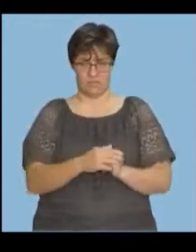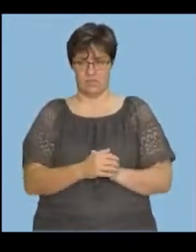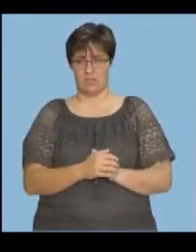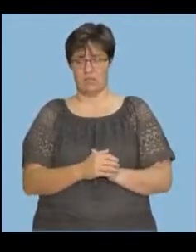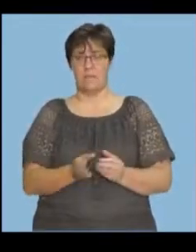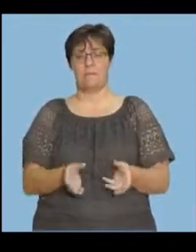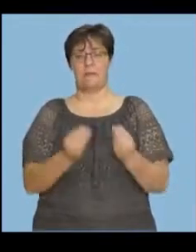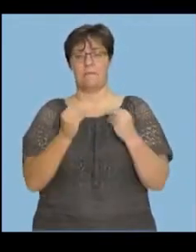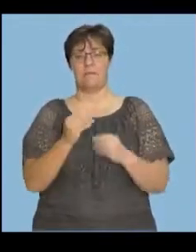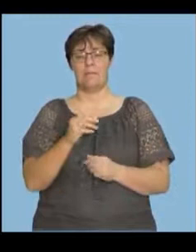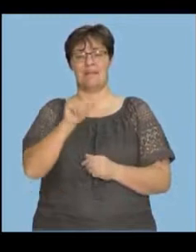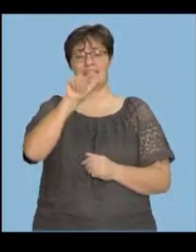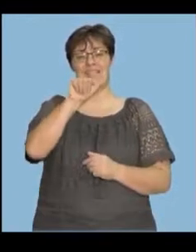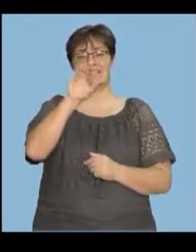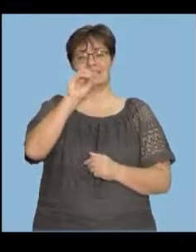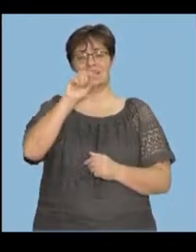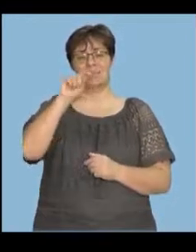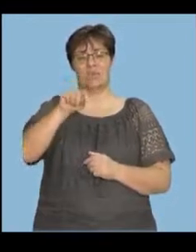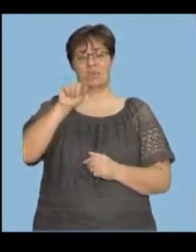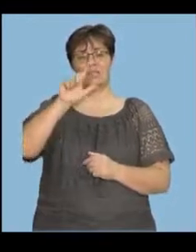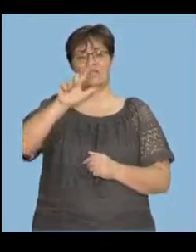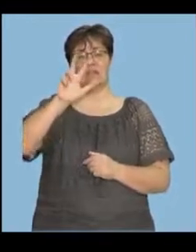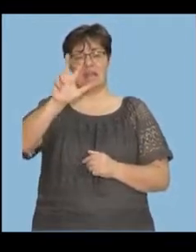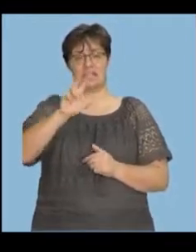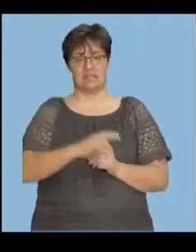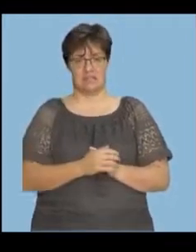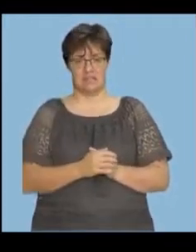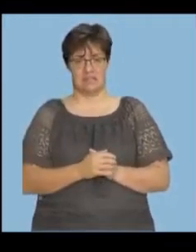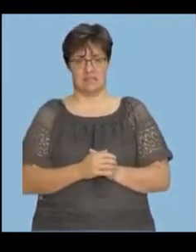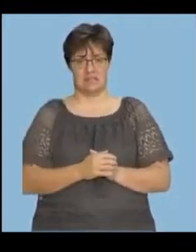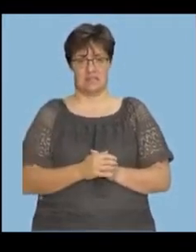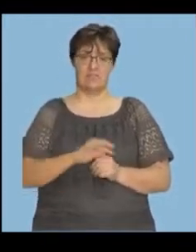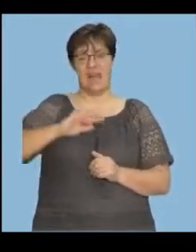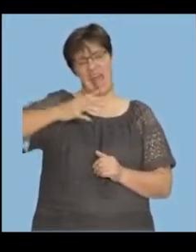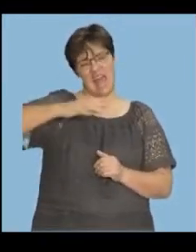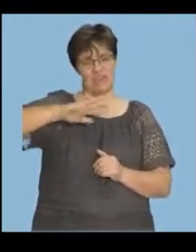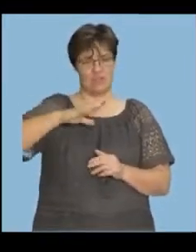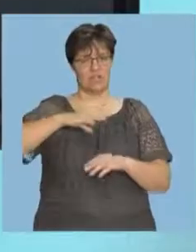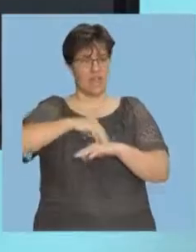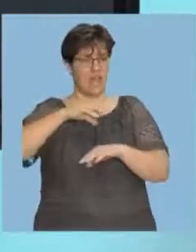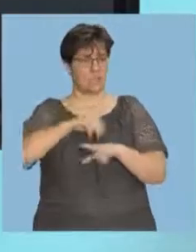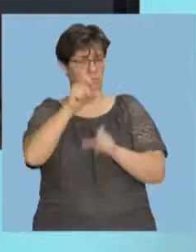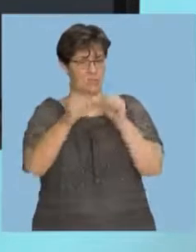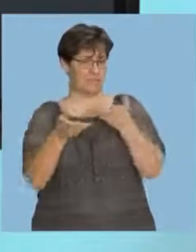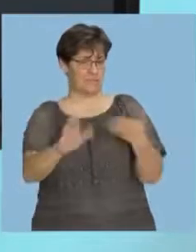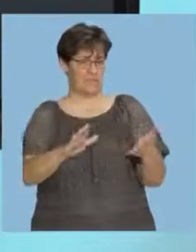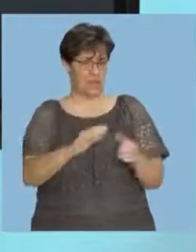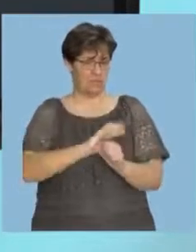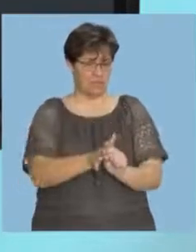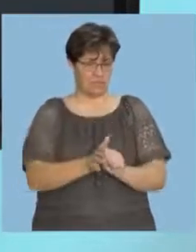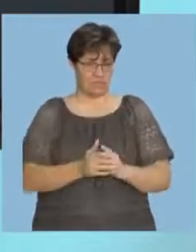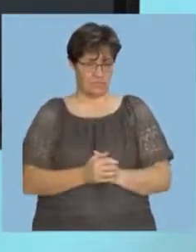And we get 60.78. That's an average age of dying from COVID-19.